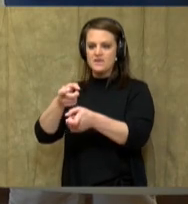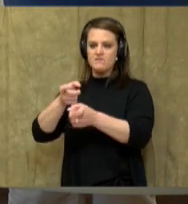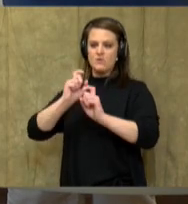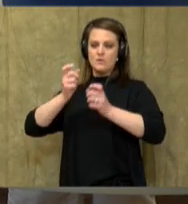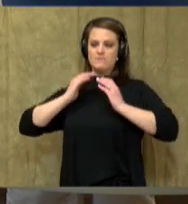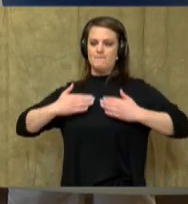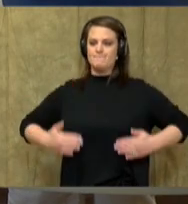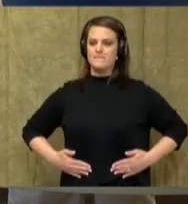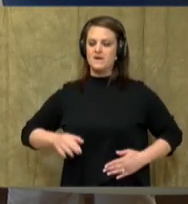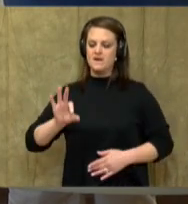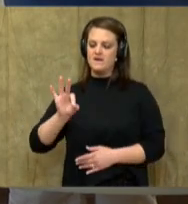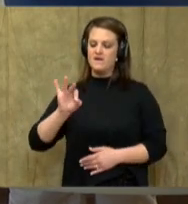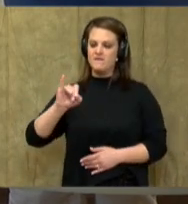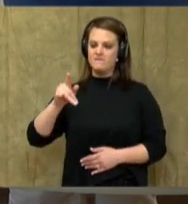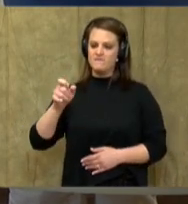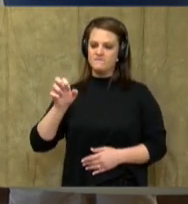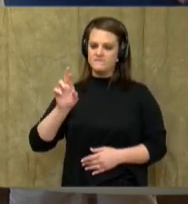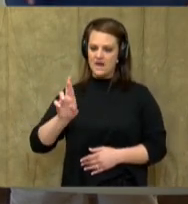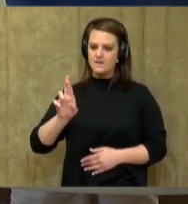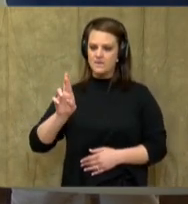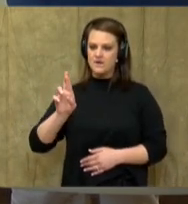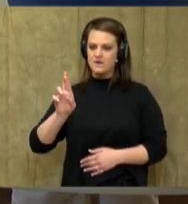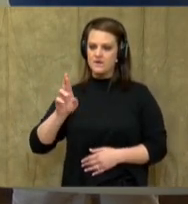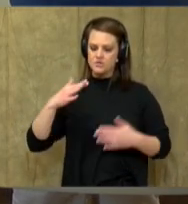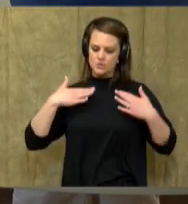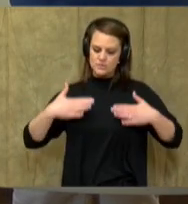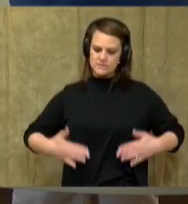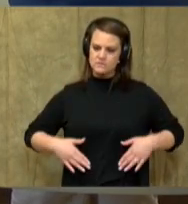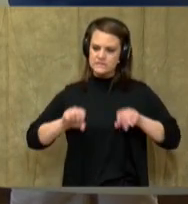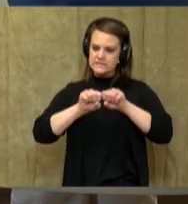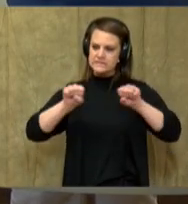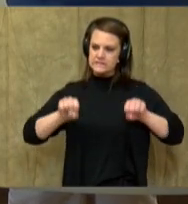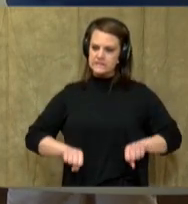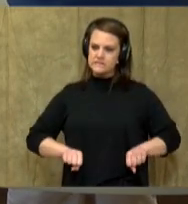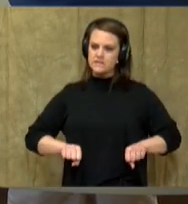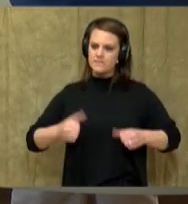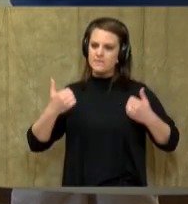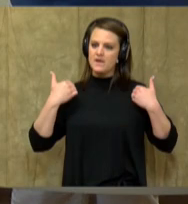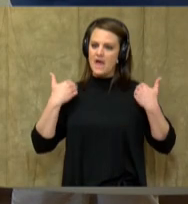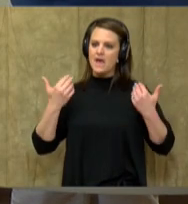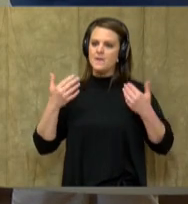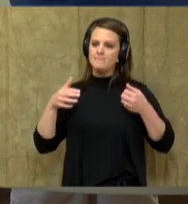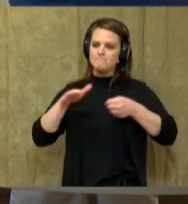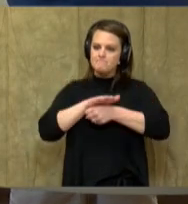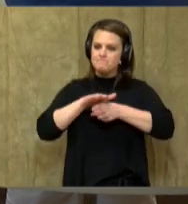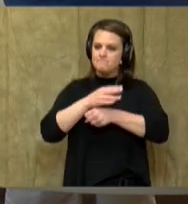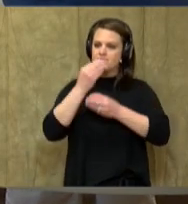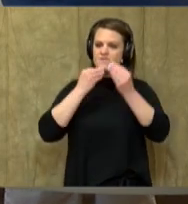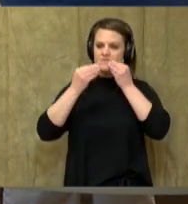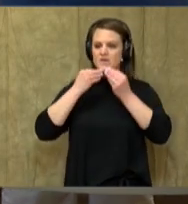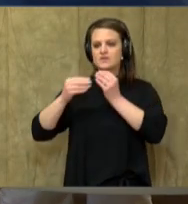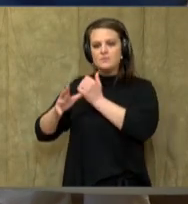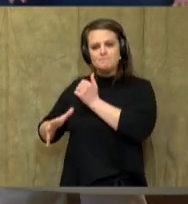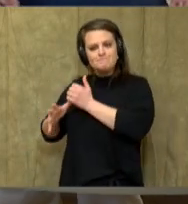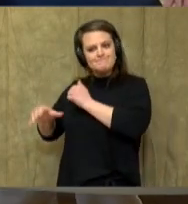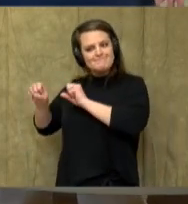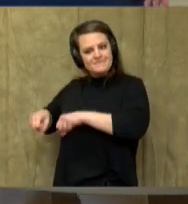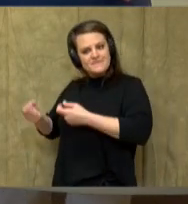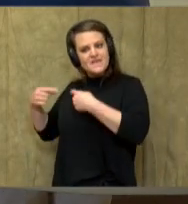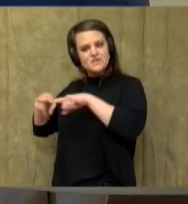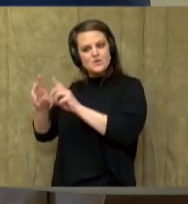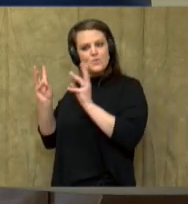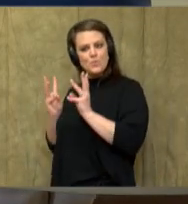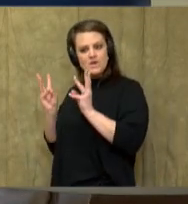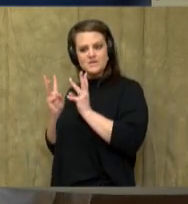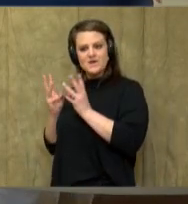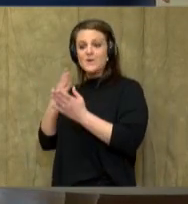still be able to have enough fiber in their system so that they could use the bathroom even during the winter months, which was